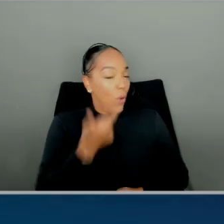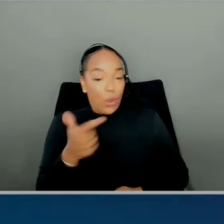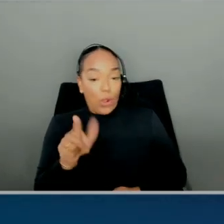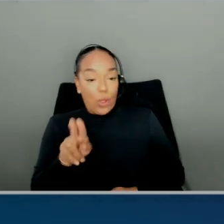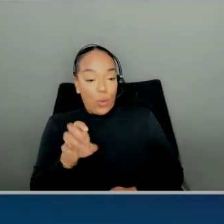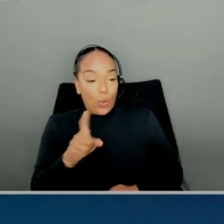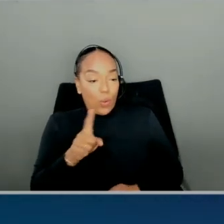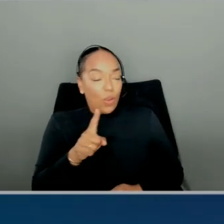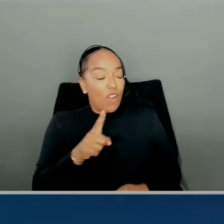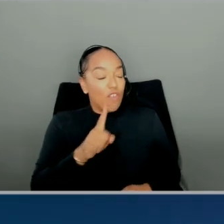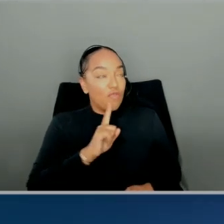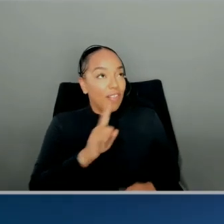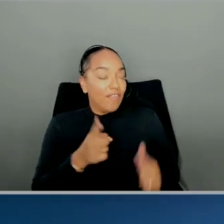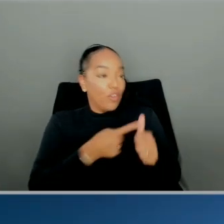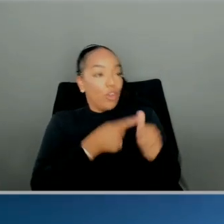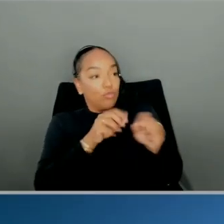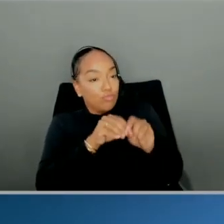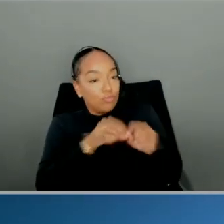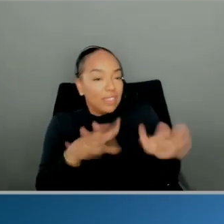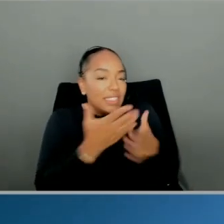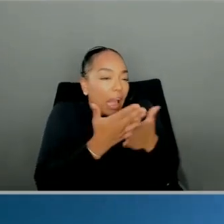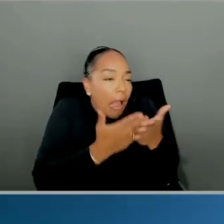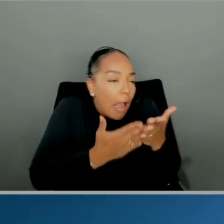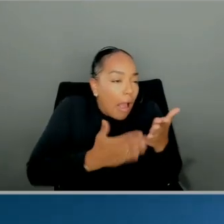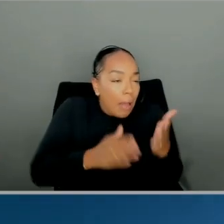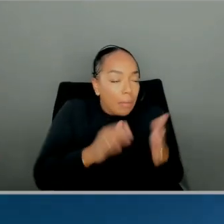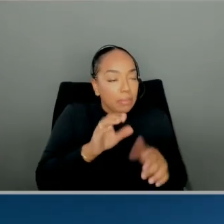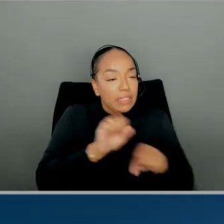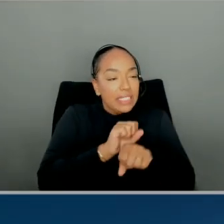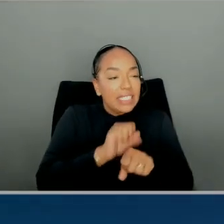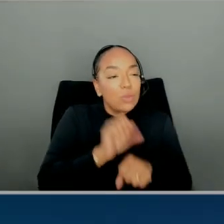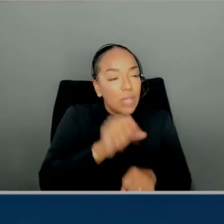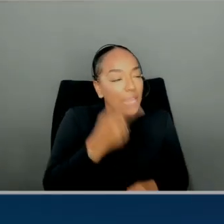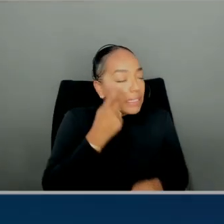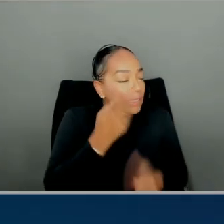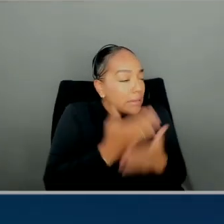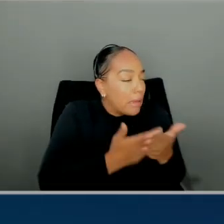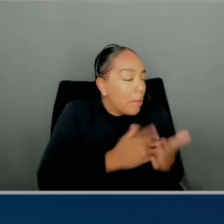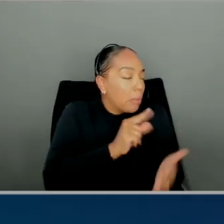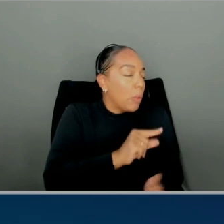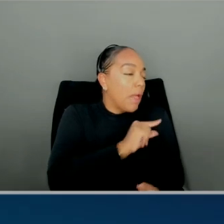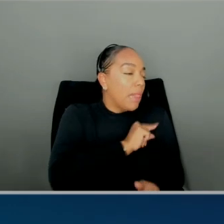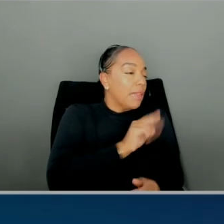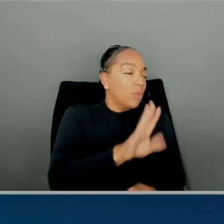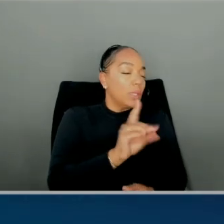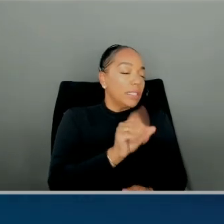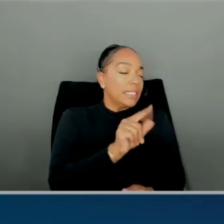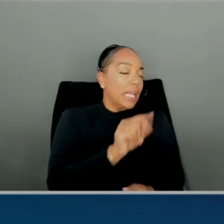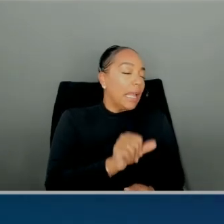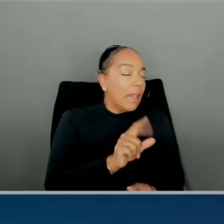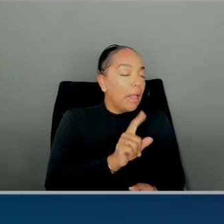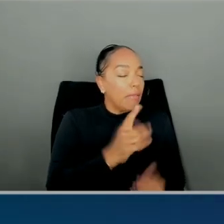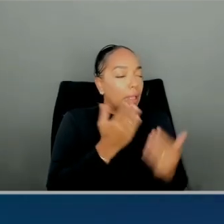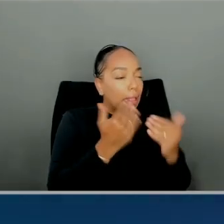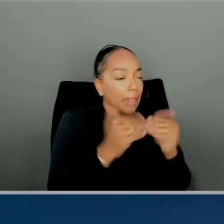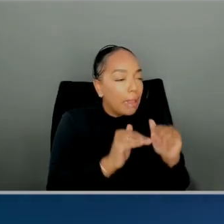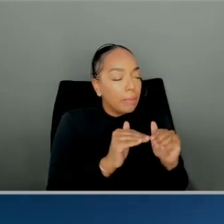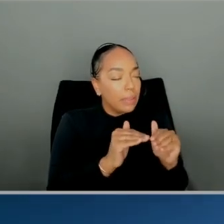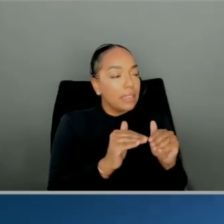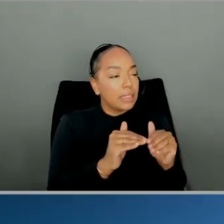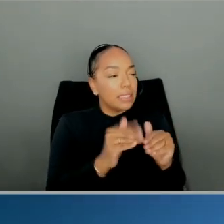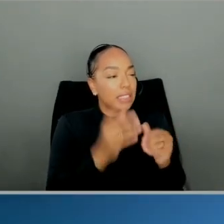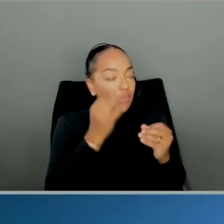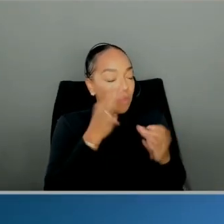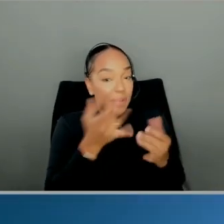and it was like you could see maybe the quality of your data to some extent, right? There was like a little bit of information. This is taking it to a whole other